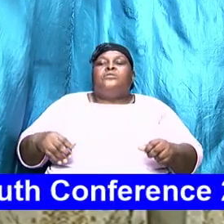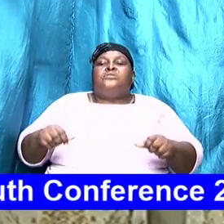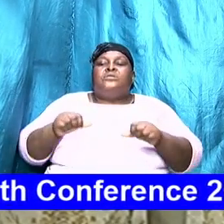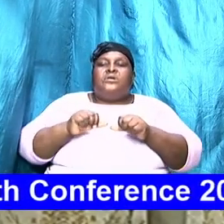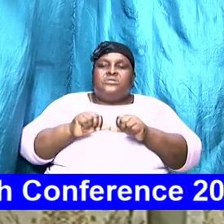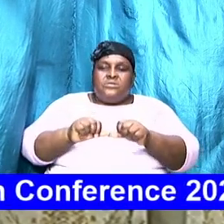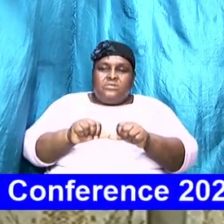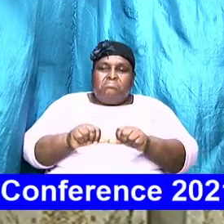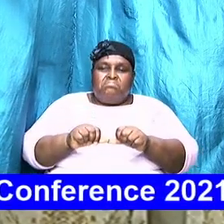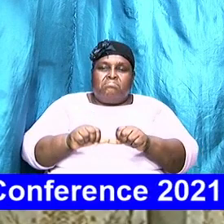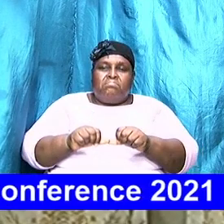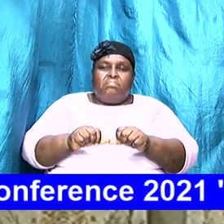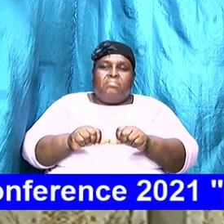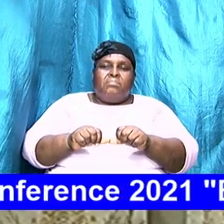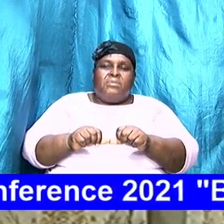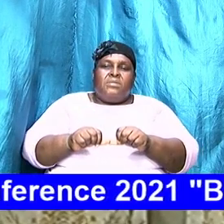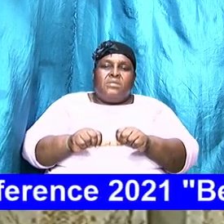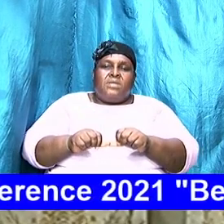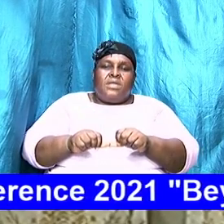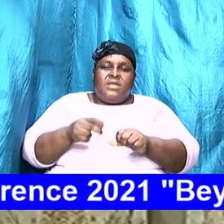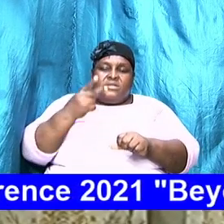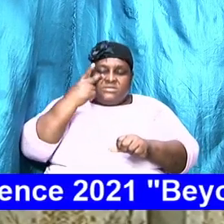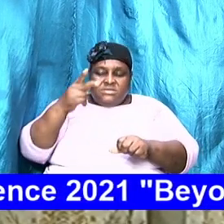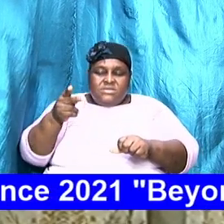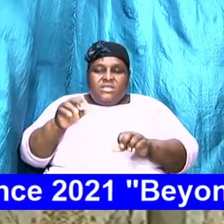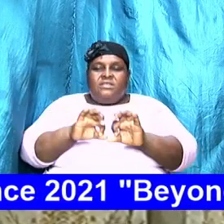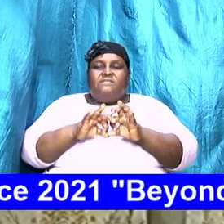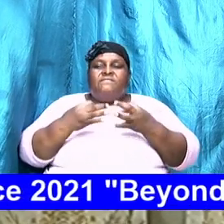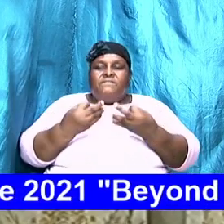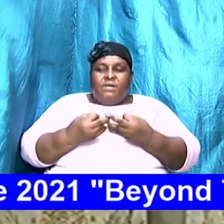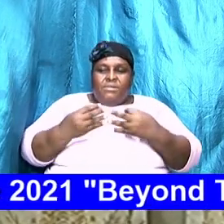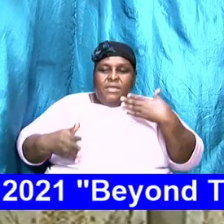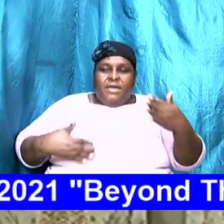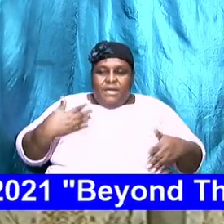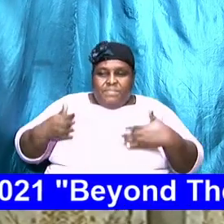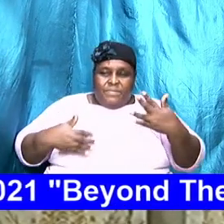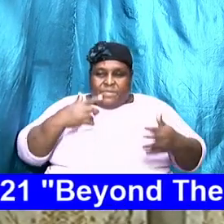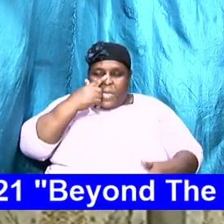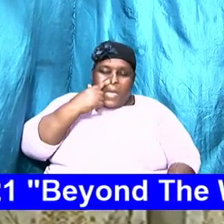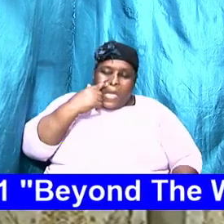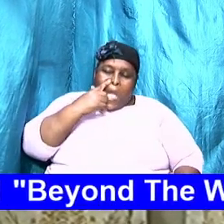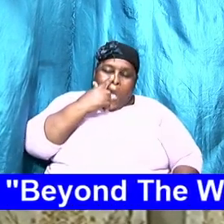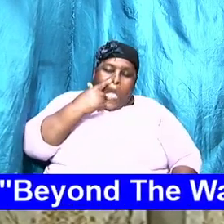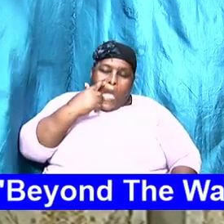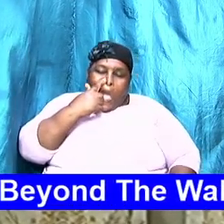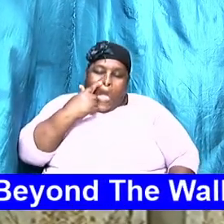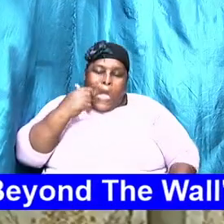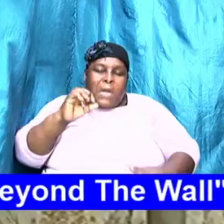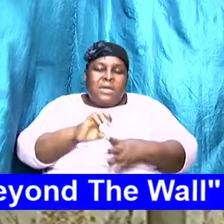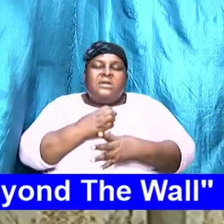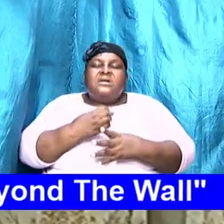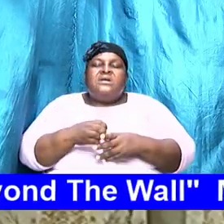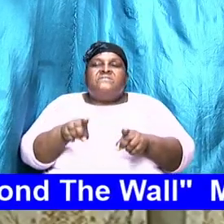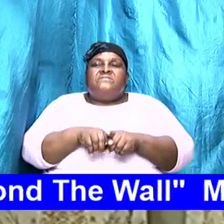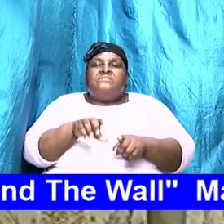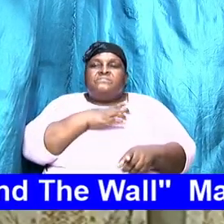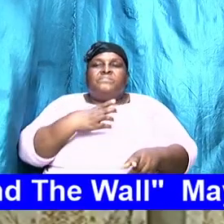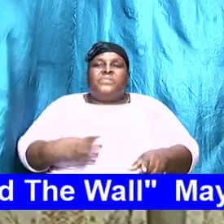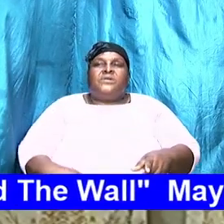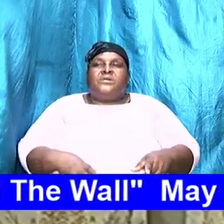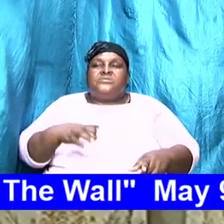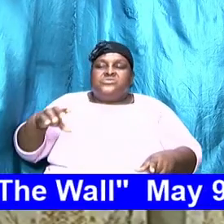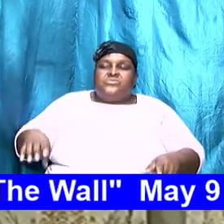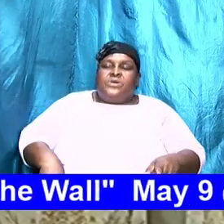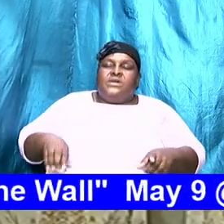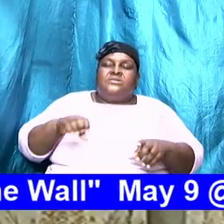the wife of the family even as Christ is the head of the church and we have said that over and over again so